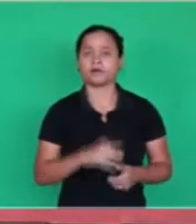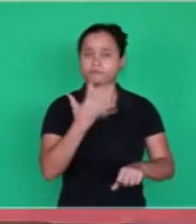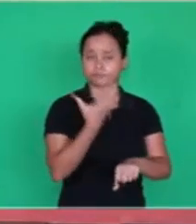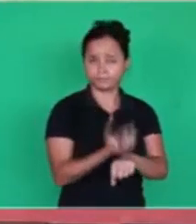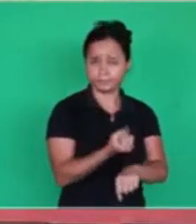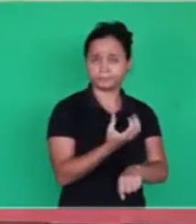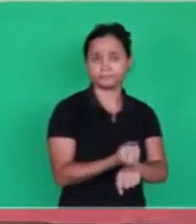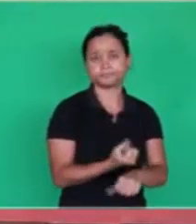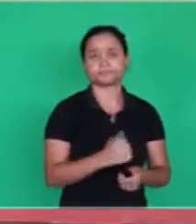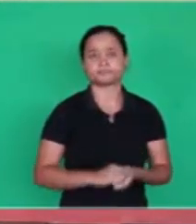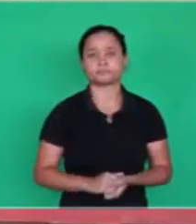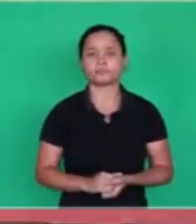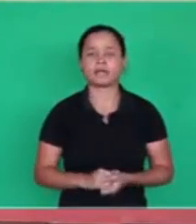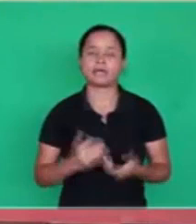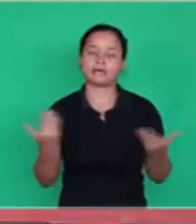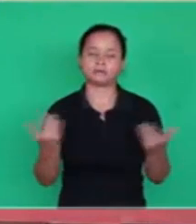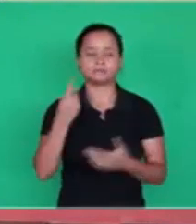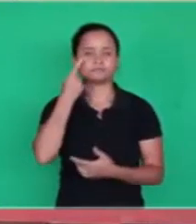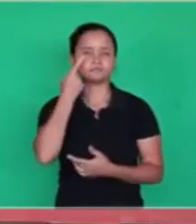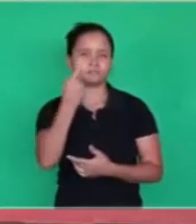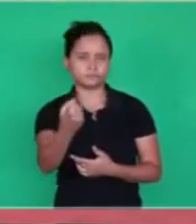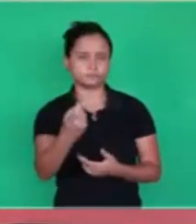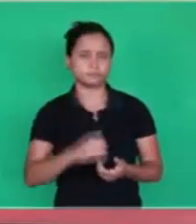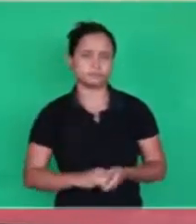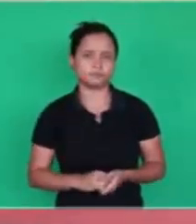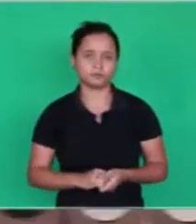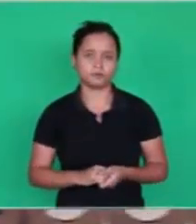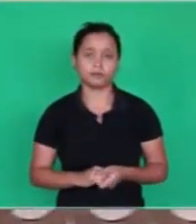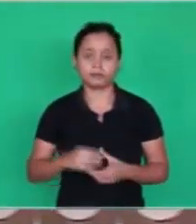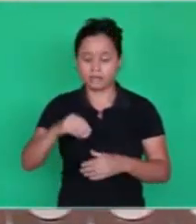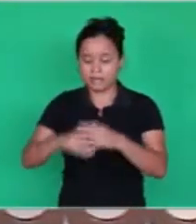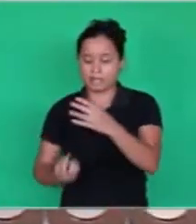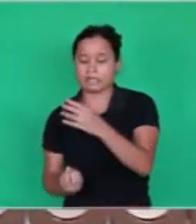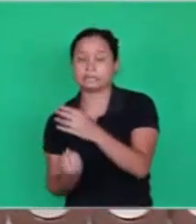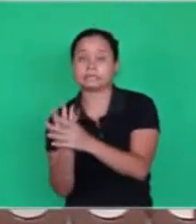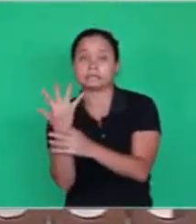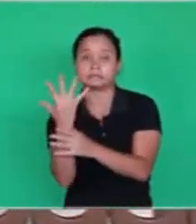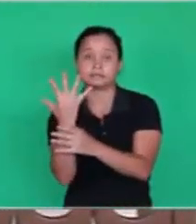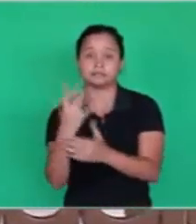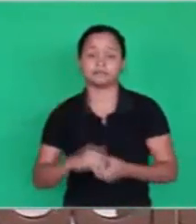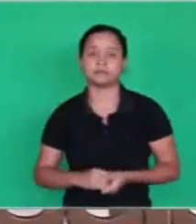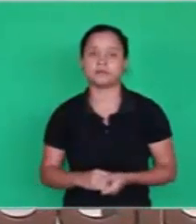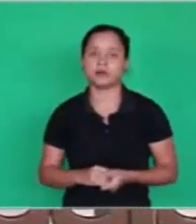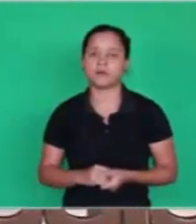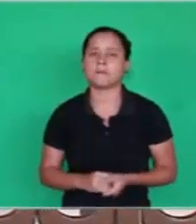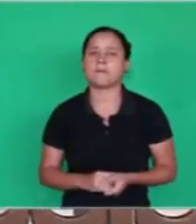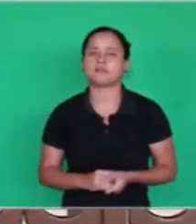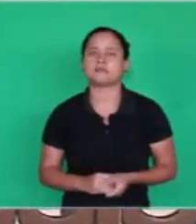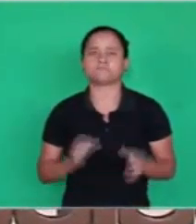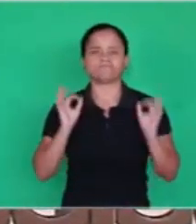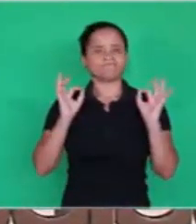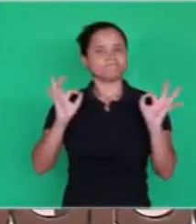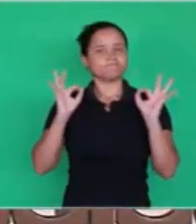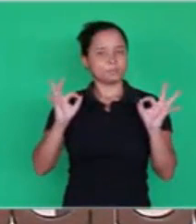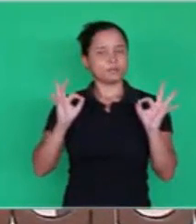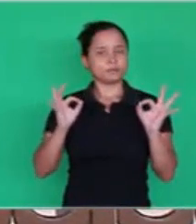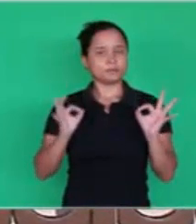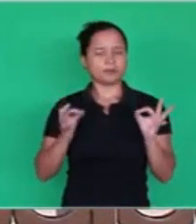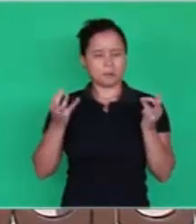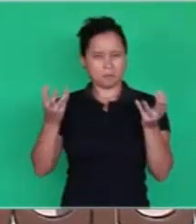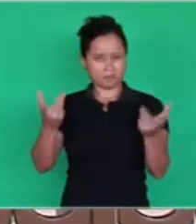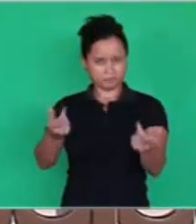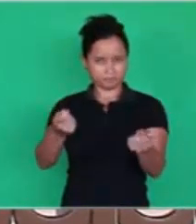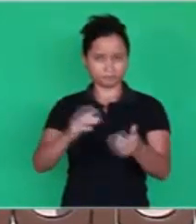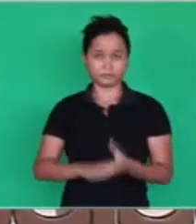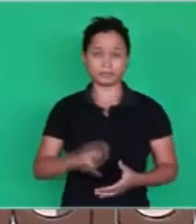Something interesting that you can see in the creation. And this is extraordinary. This is what we see